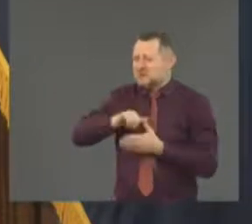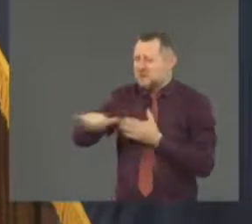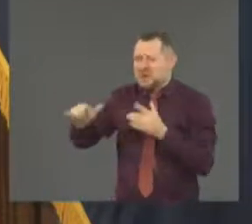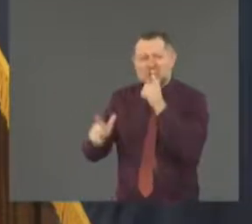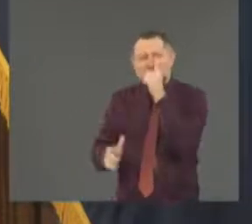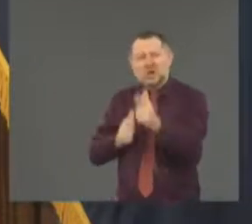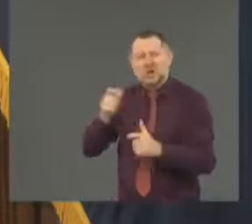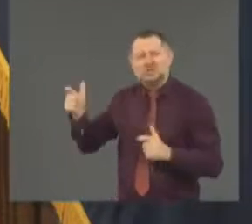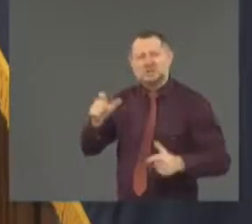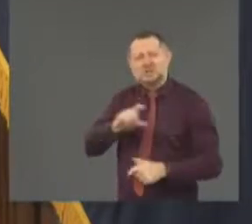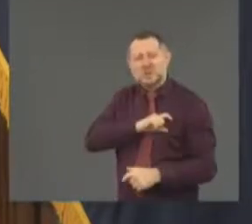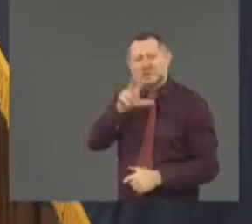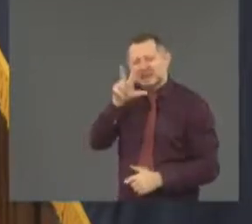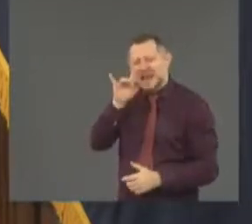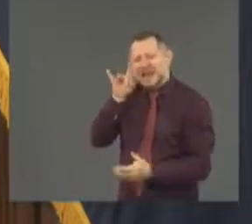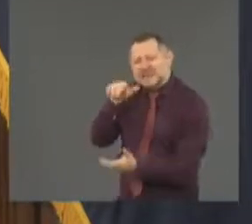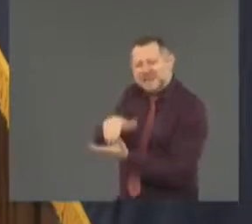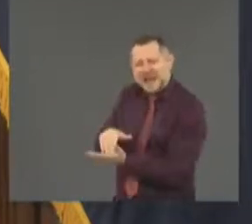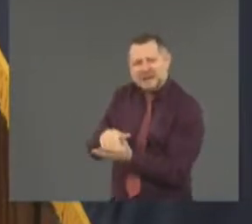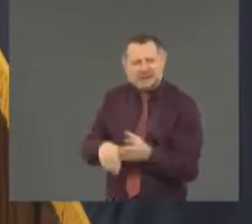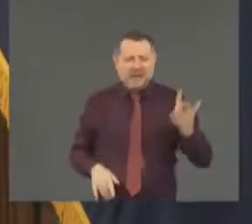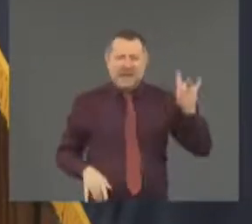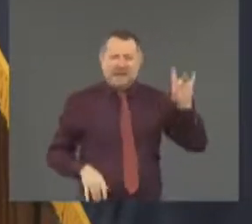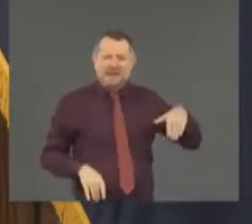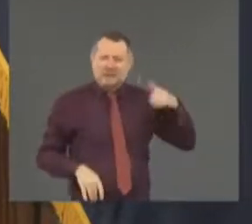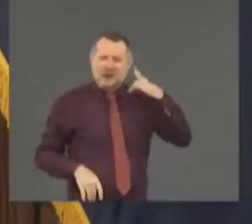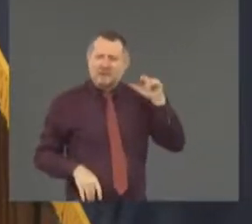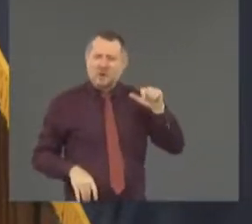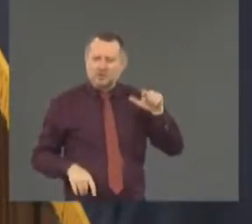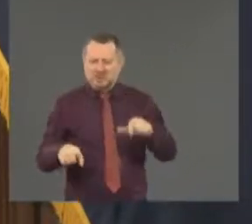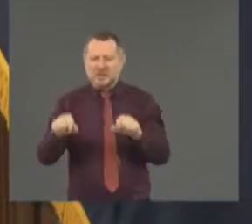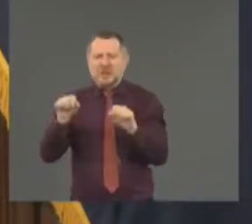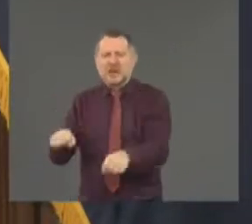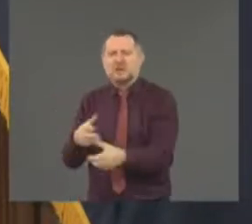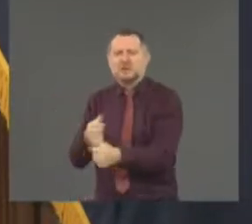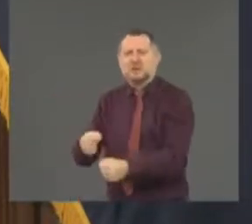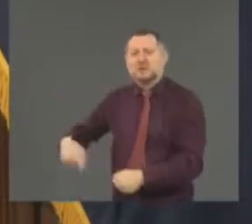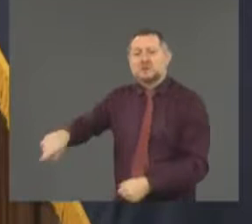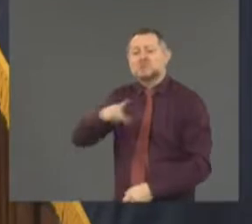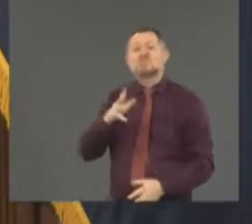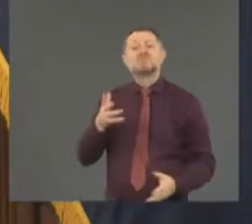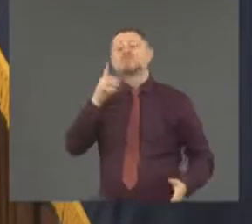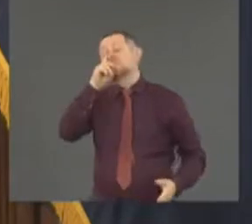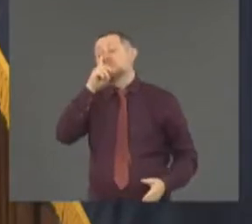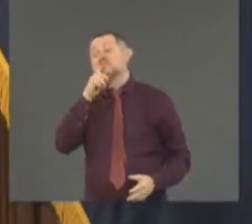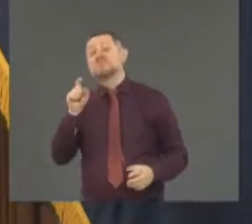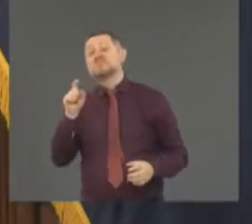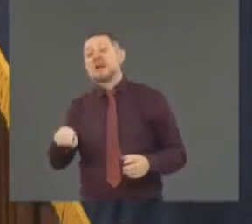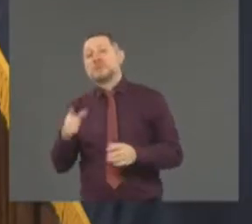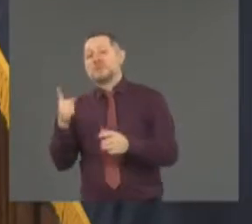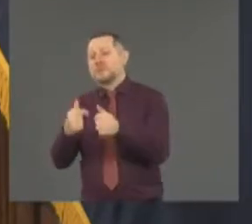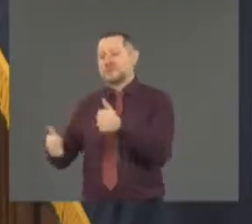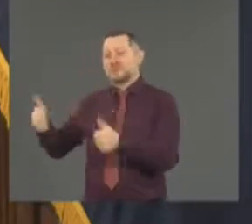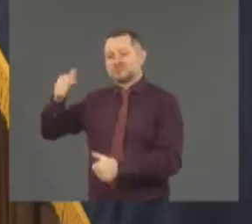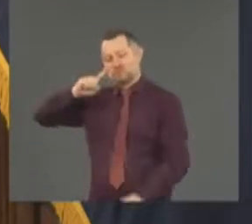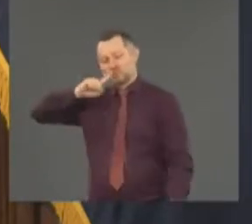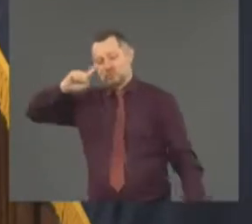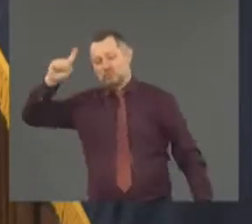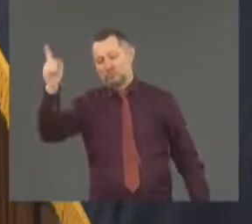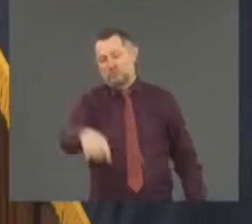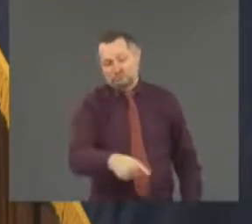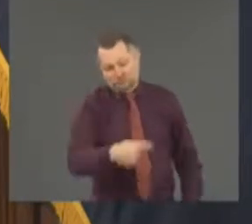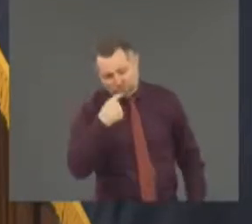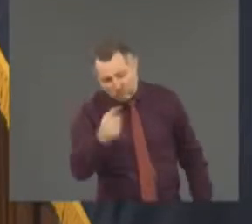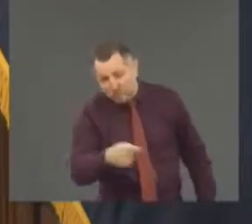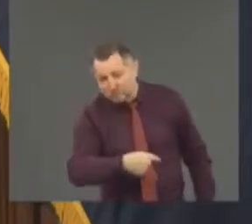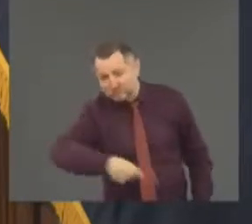they can do it. They have to be told to do it. They have to be given the confidence